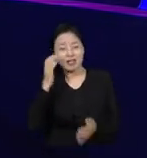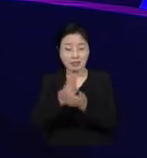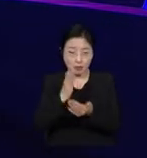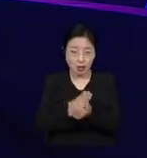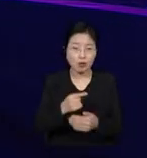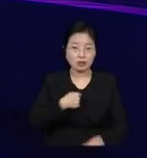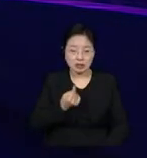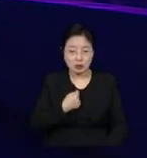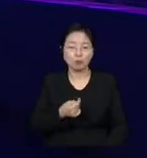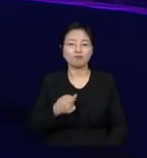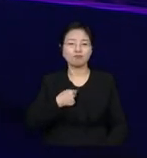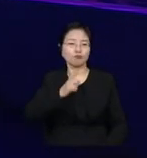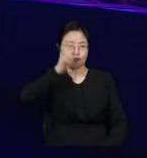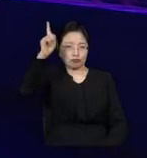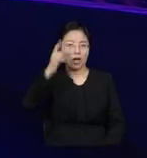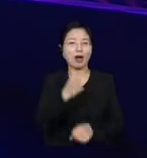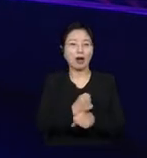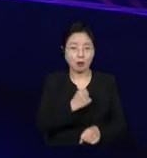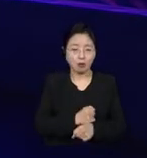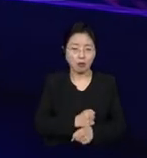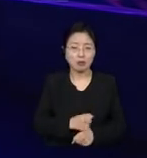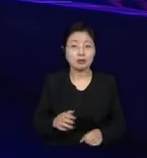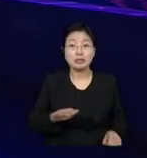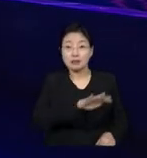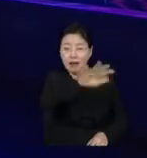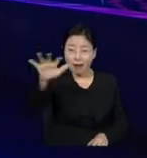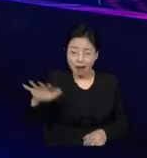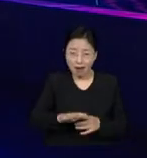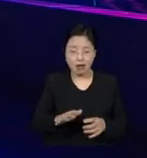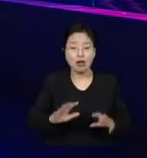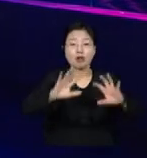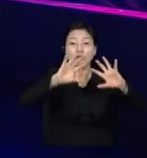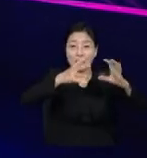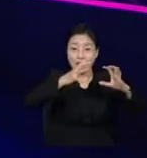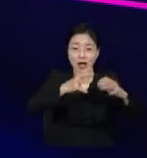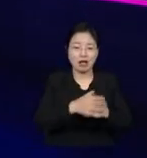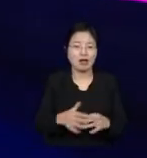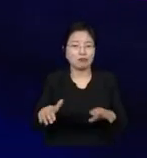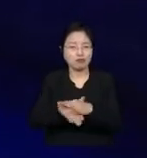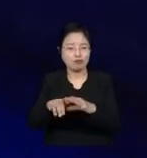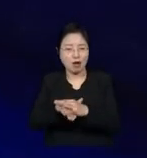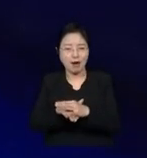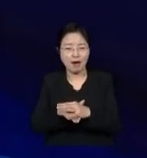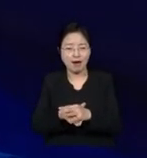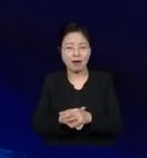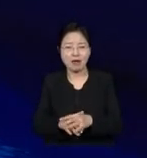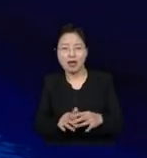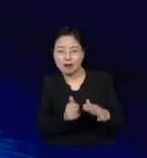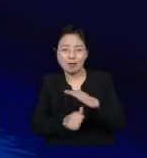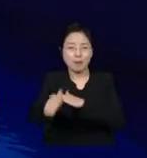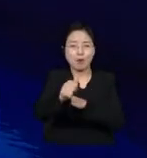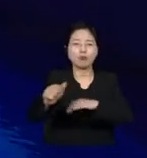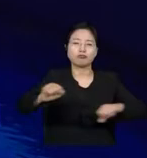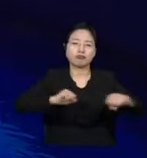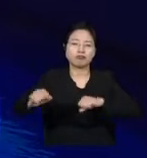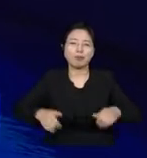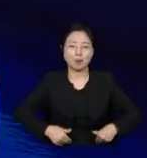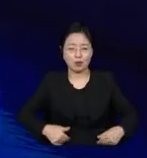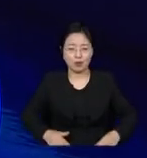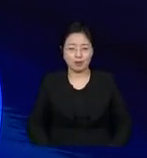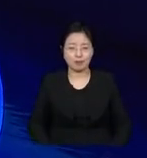to be representatives of our communities, our country and our civilization, and ensuring universal human rights for all mankind.